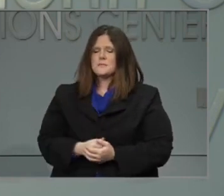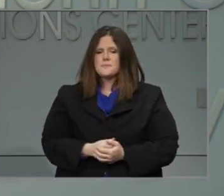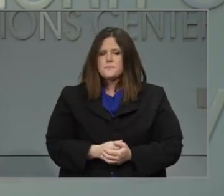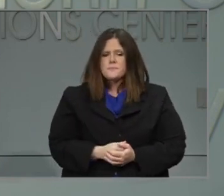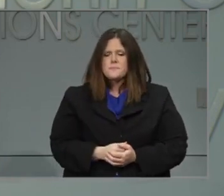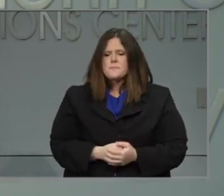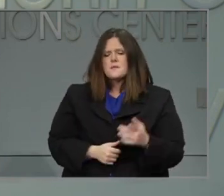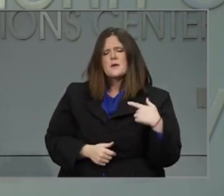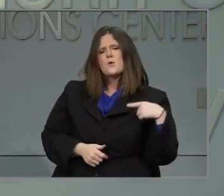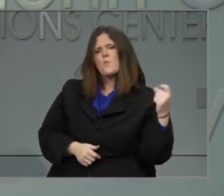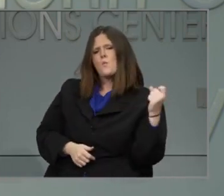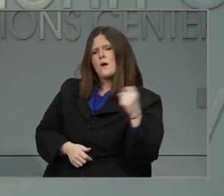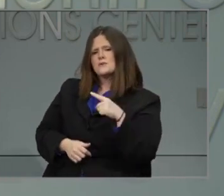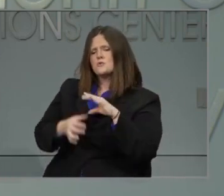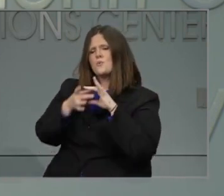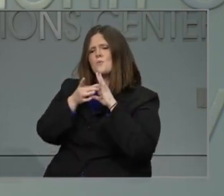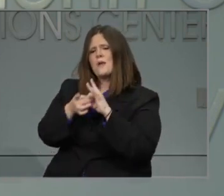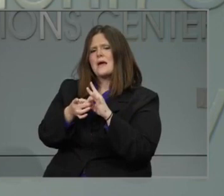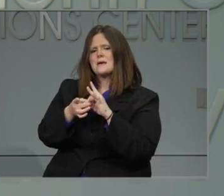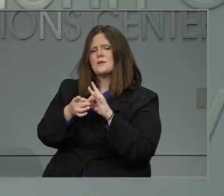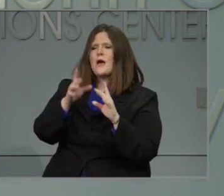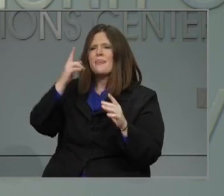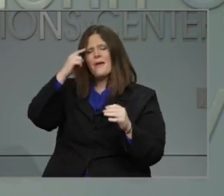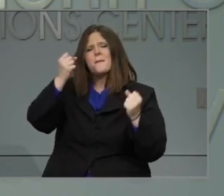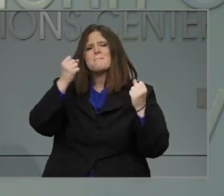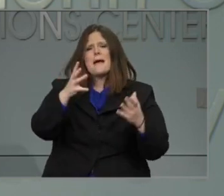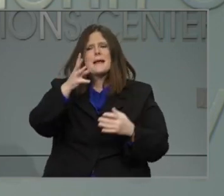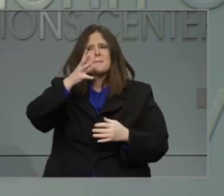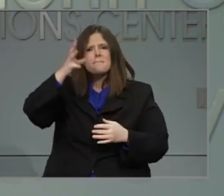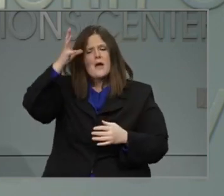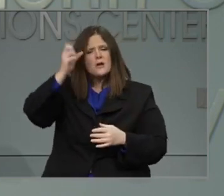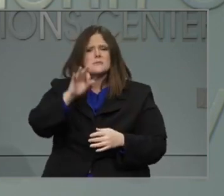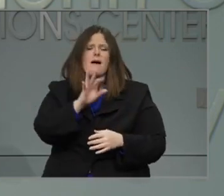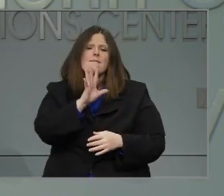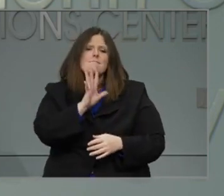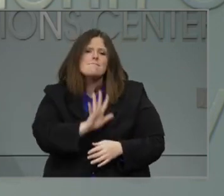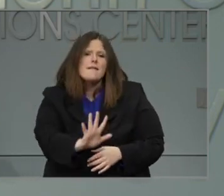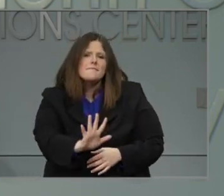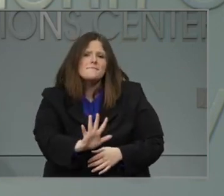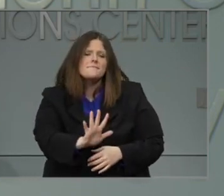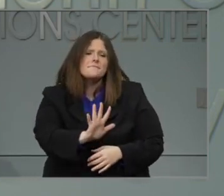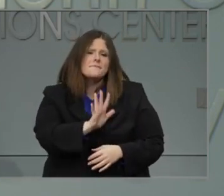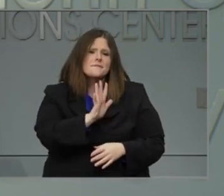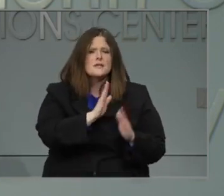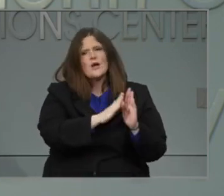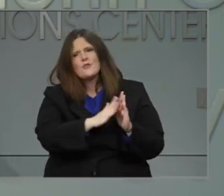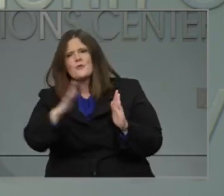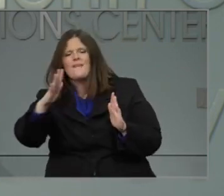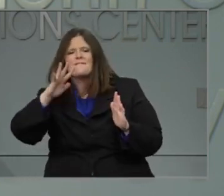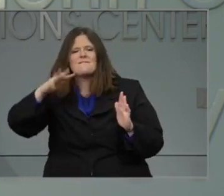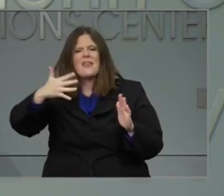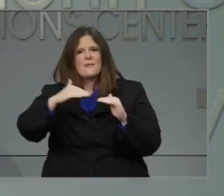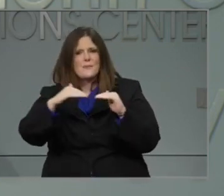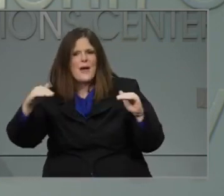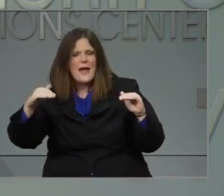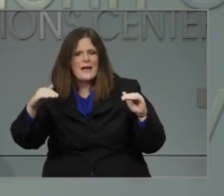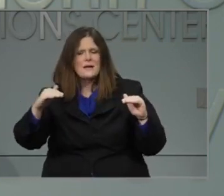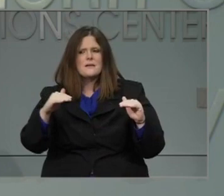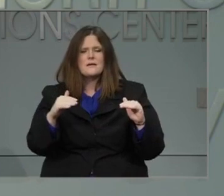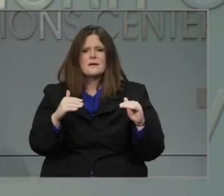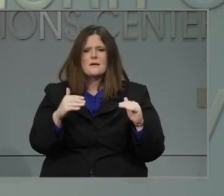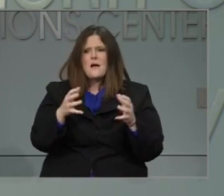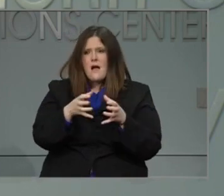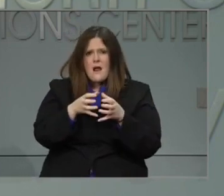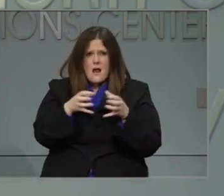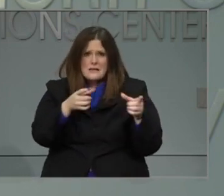This is a question on the minds of a lot of parents of kindergartners and fifth graders. Will Halloween be able to happen this